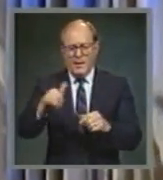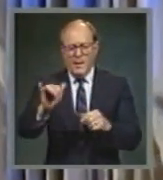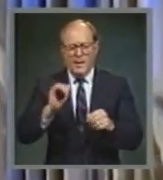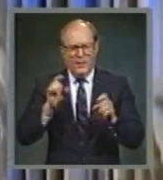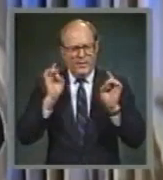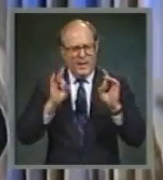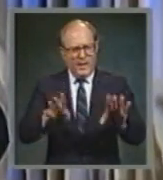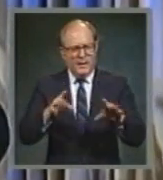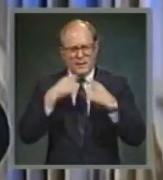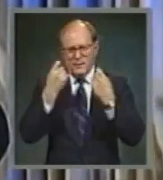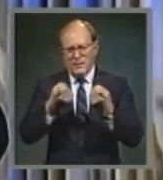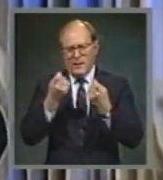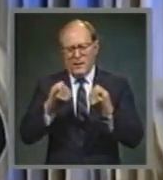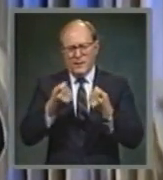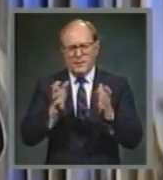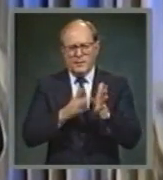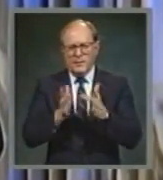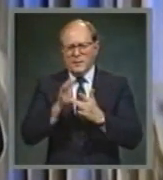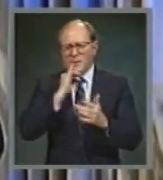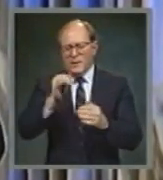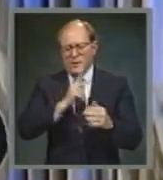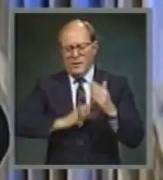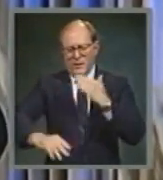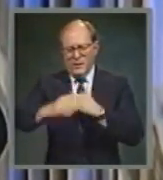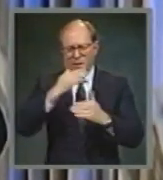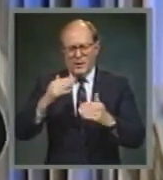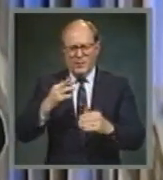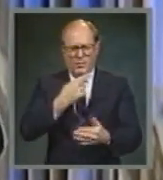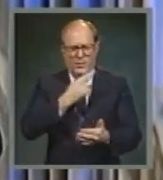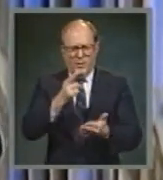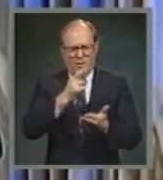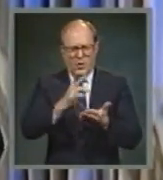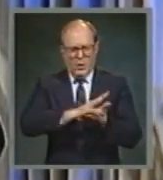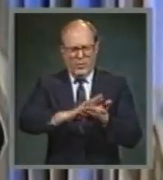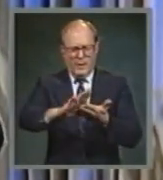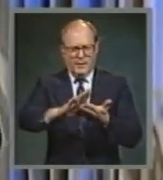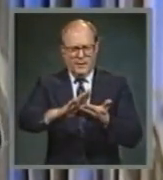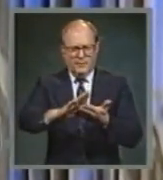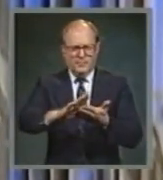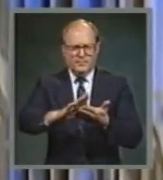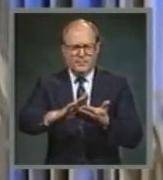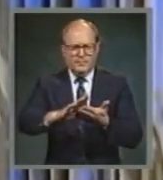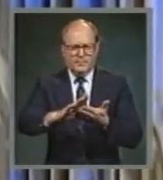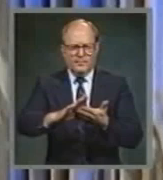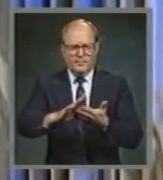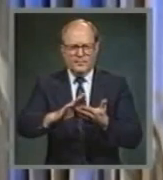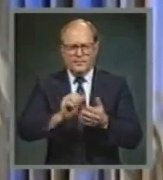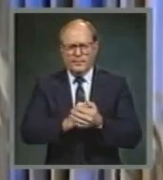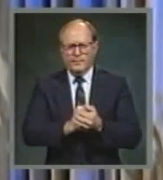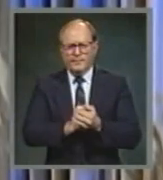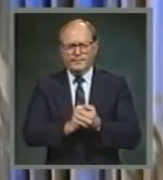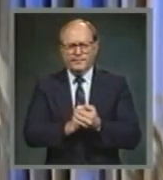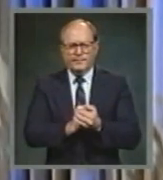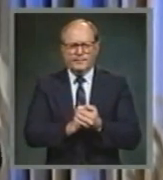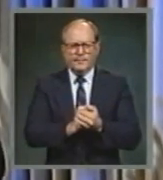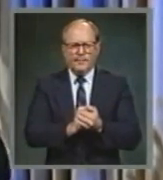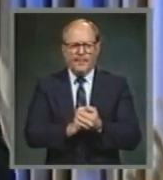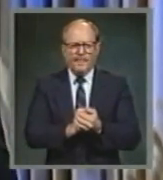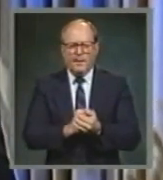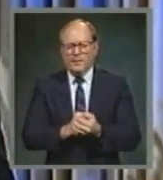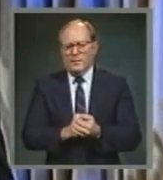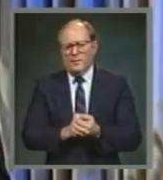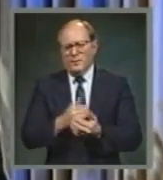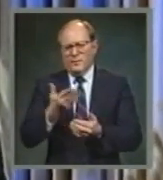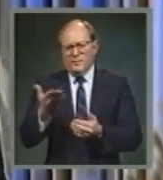kingdom of righteousness, Romans 10.17. His scepter is a scepter of righteousness, Hebrews 1.8. Oh,